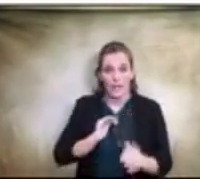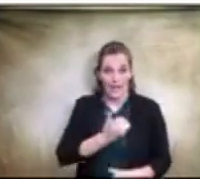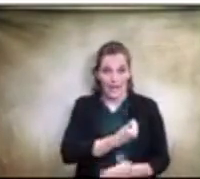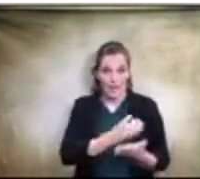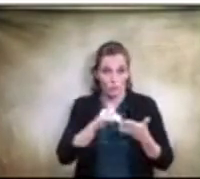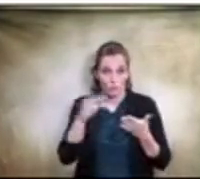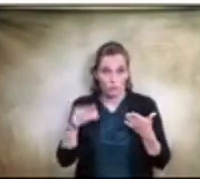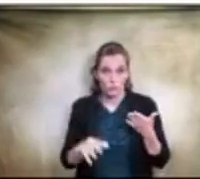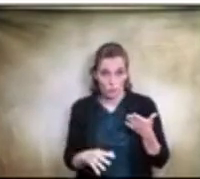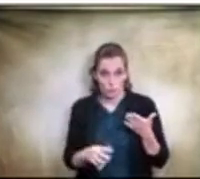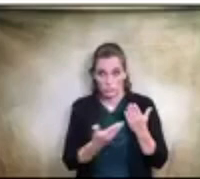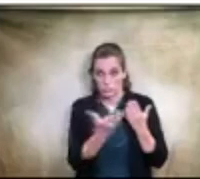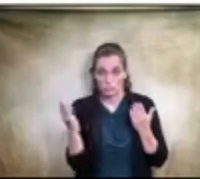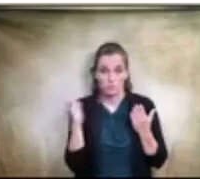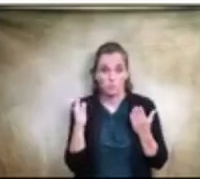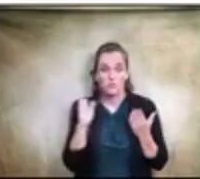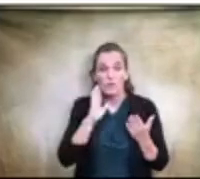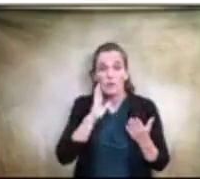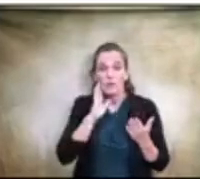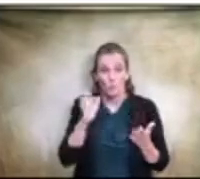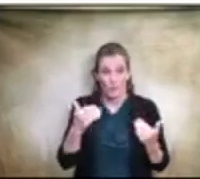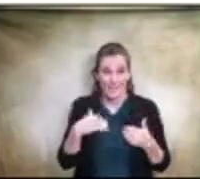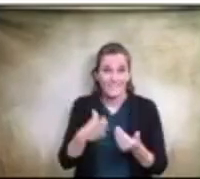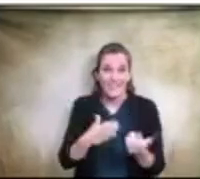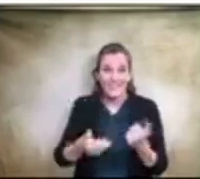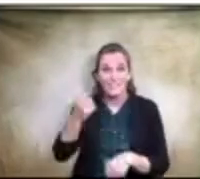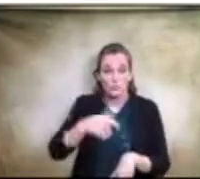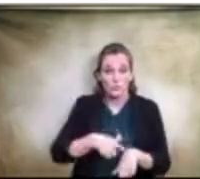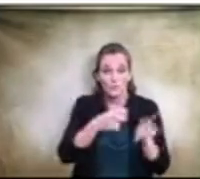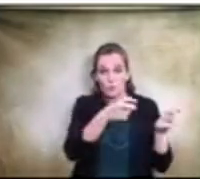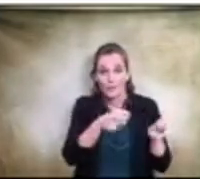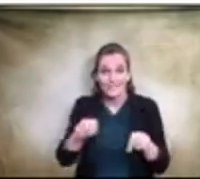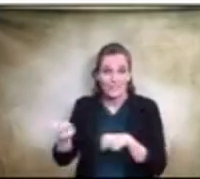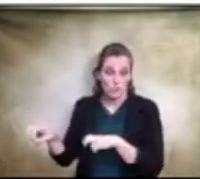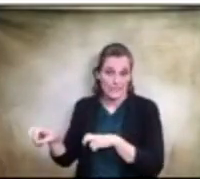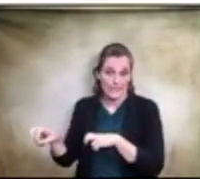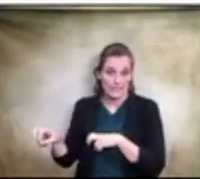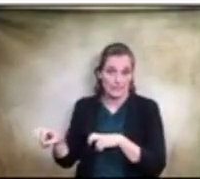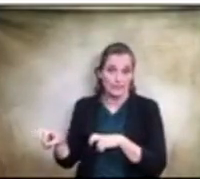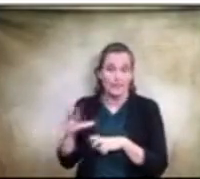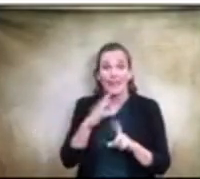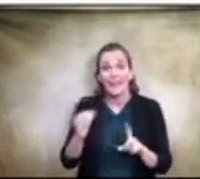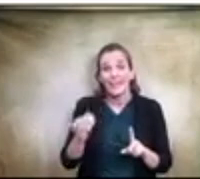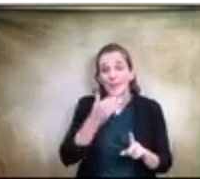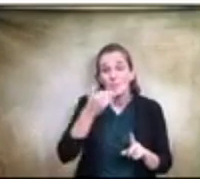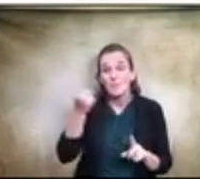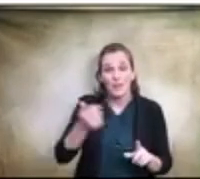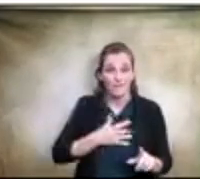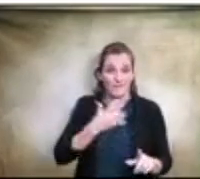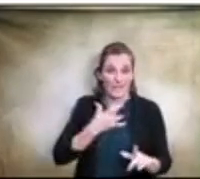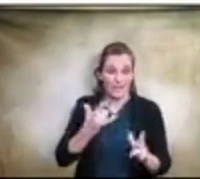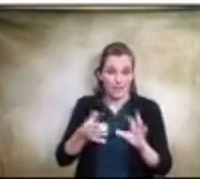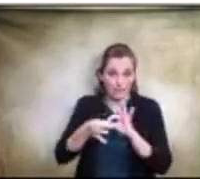have a much easier time transitioning and have a much better sense of community if